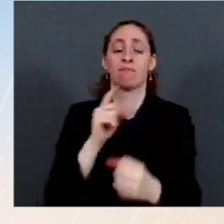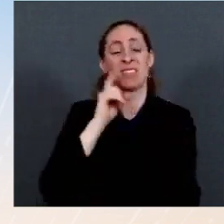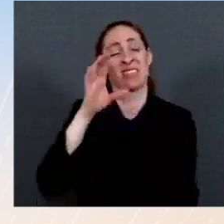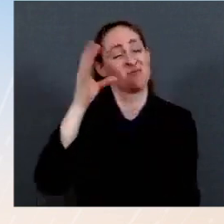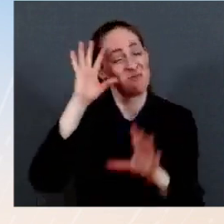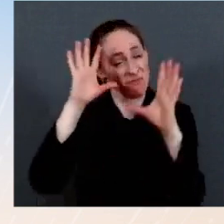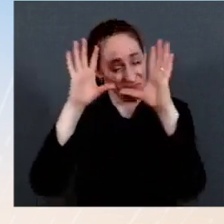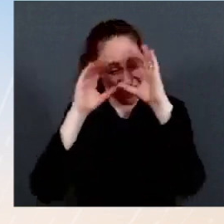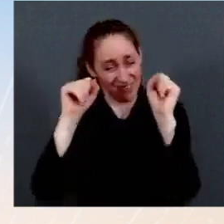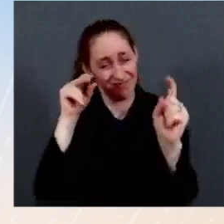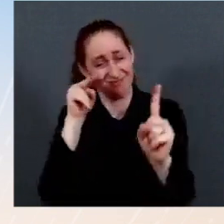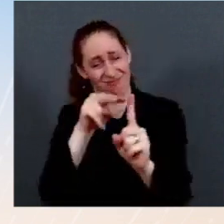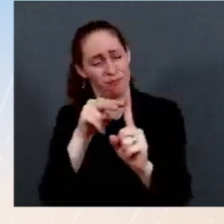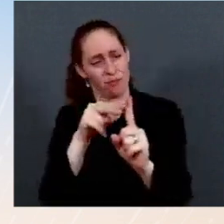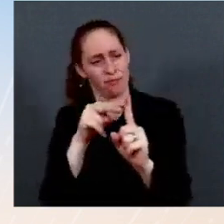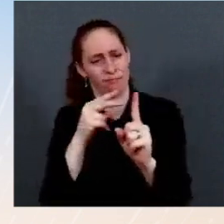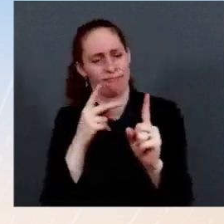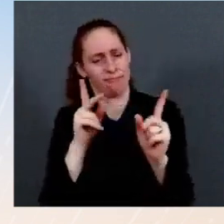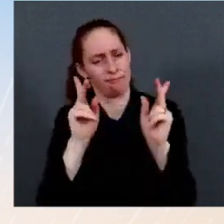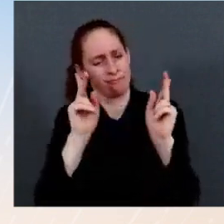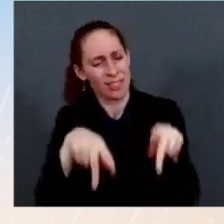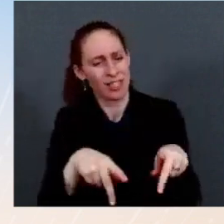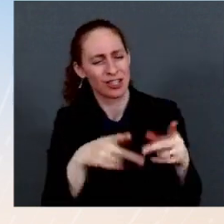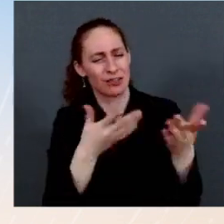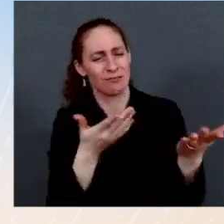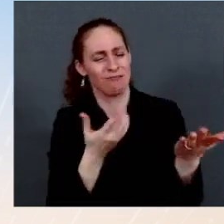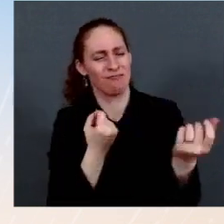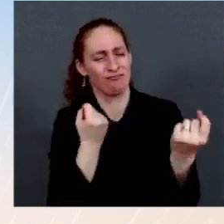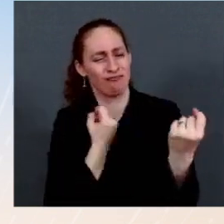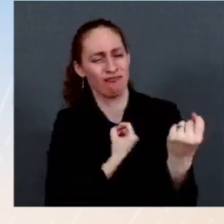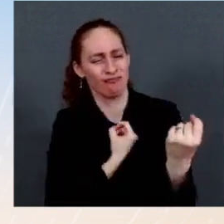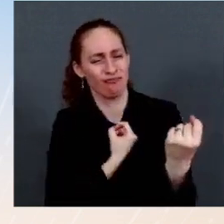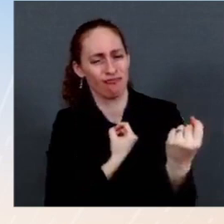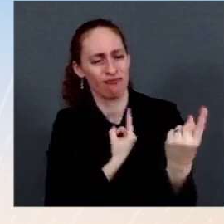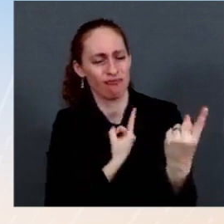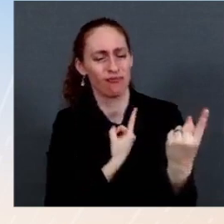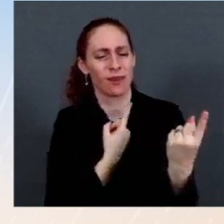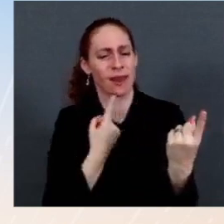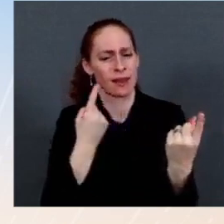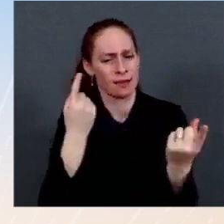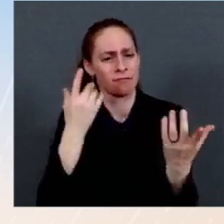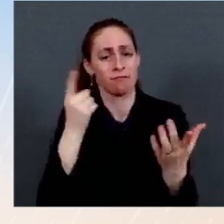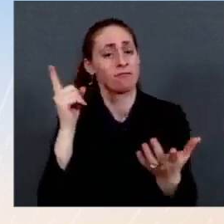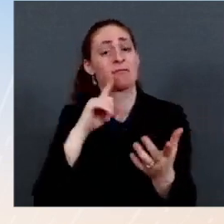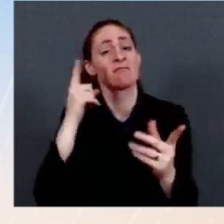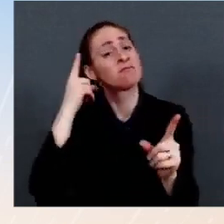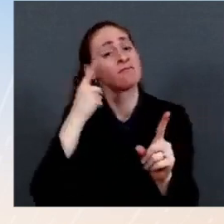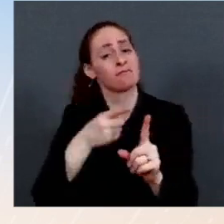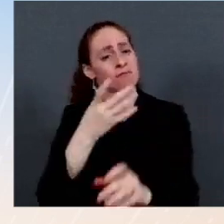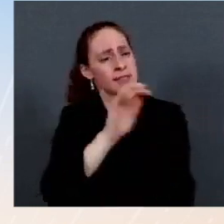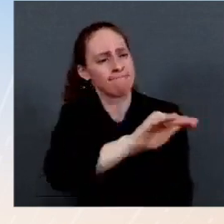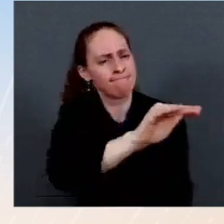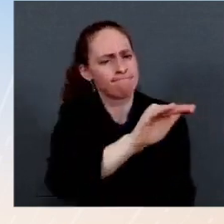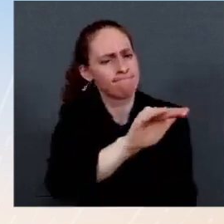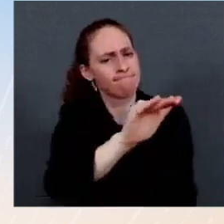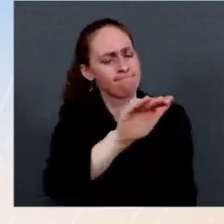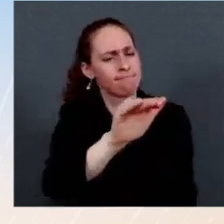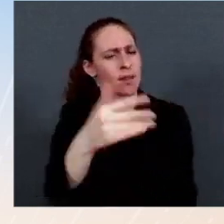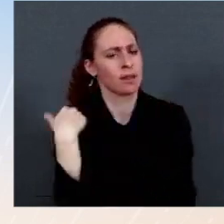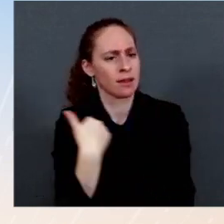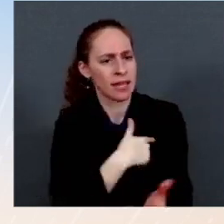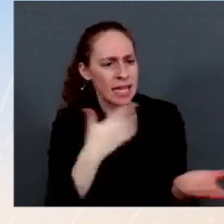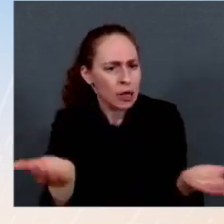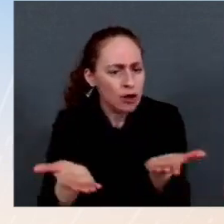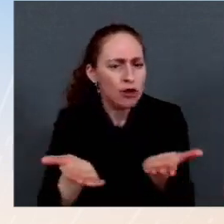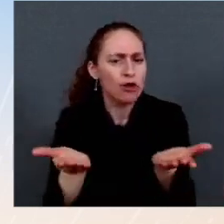through. And the message he's going to send to them directly and clearly tomorrow is, we're here to help. We want to rebuild, we are going to stand by your side, and